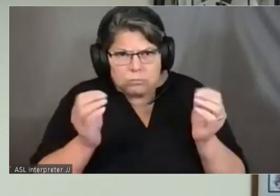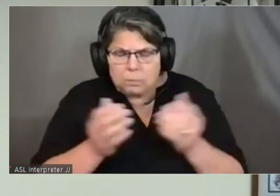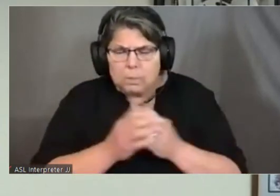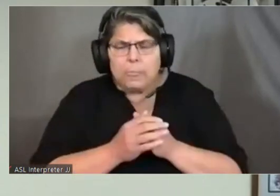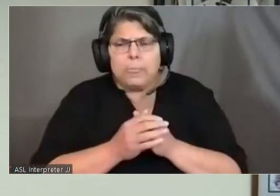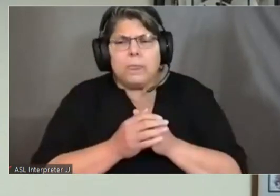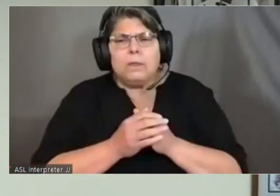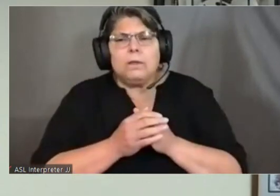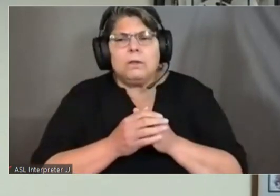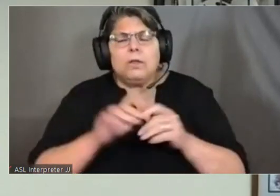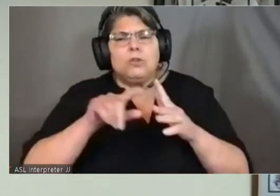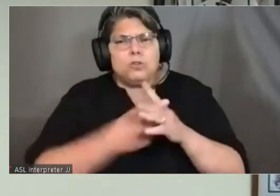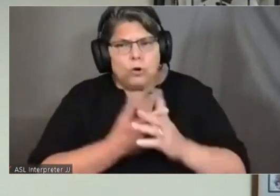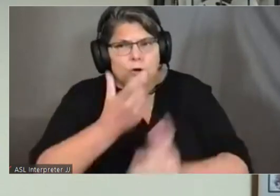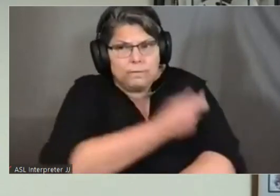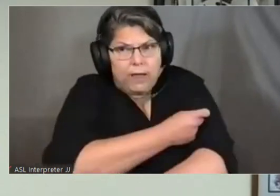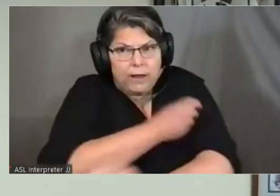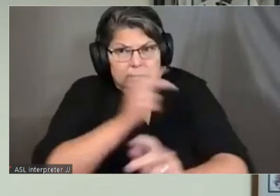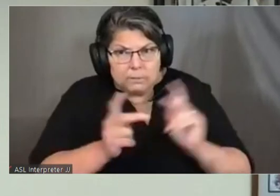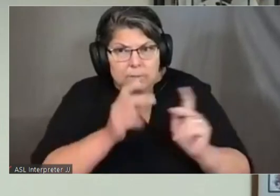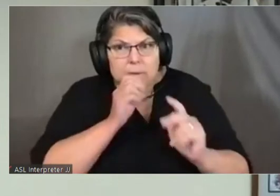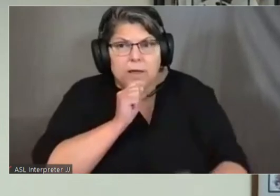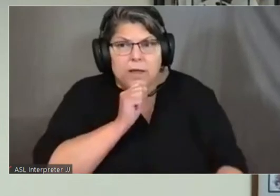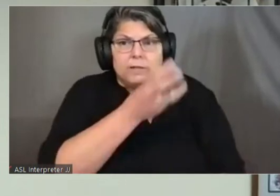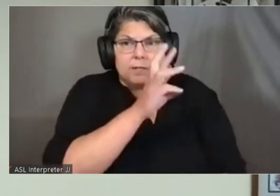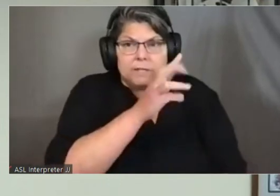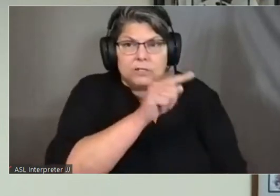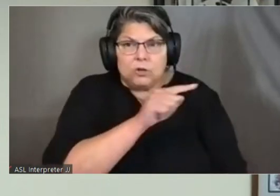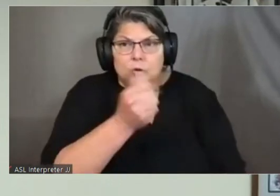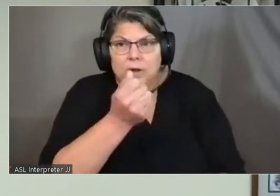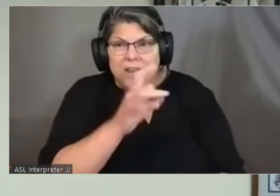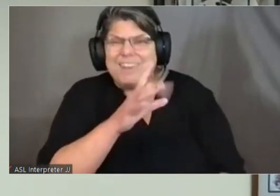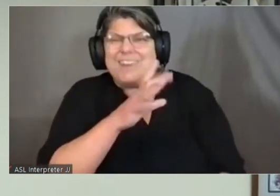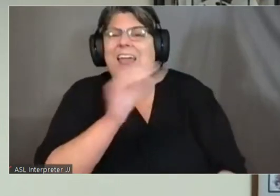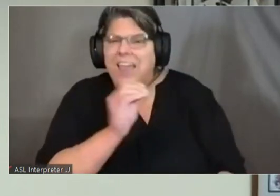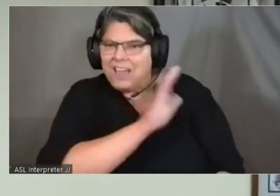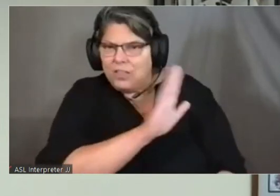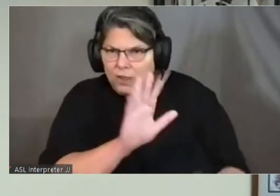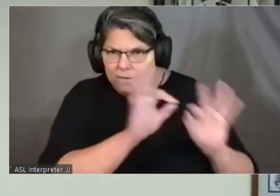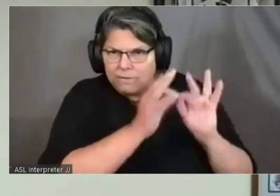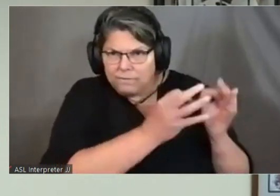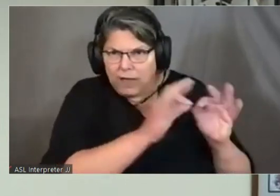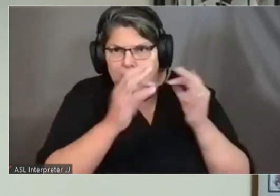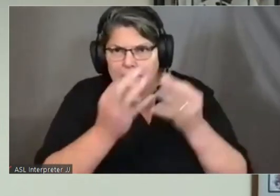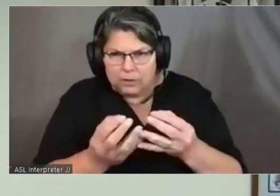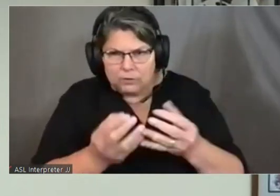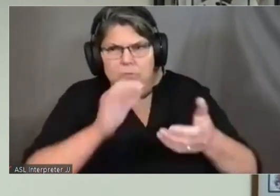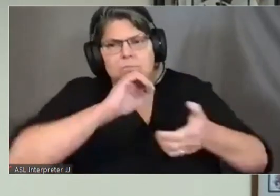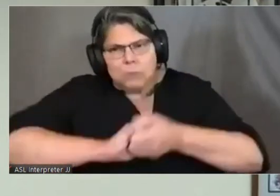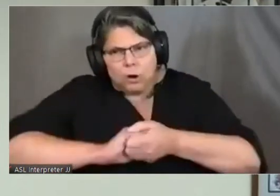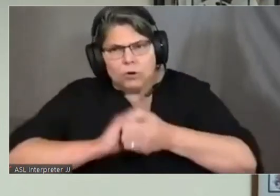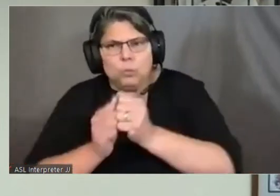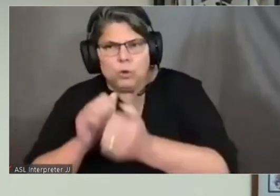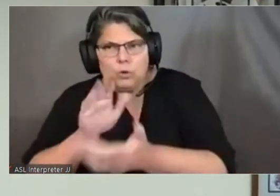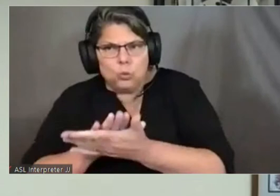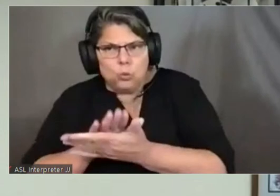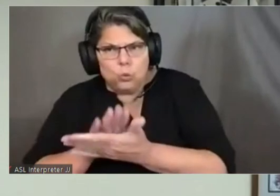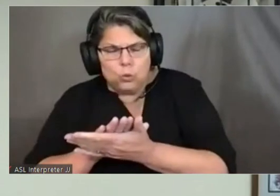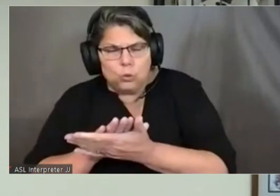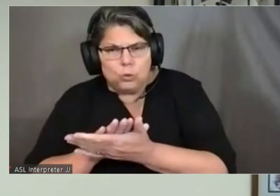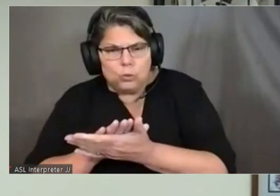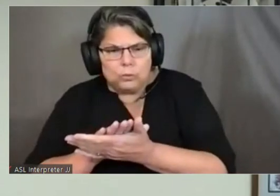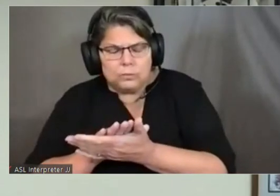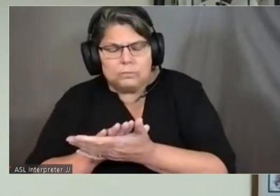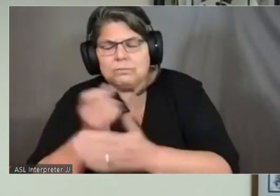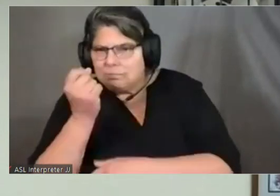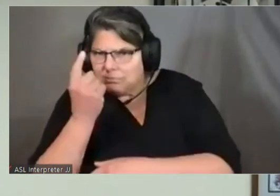starting to vaccinate those who are 16 to 18 years old and their family members partnering with the schools. of